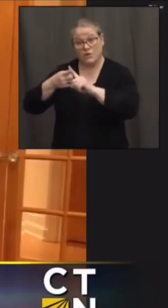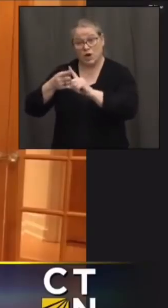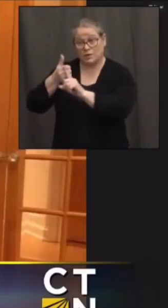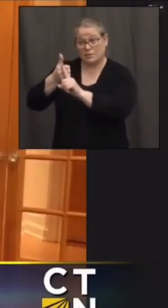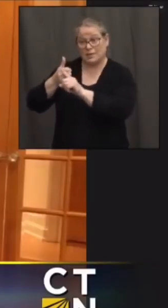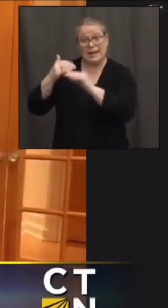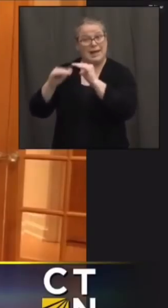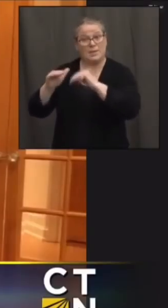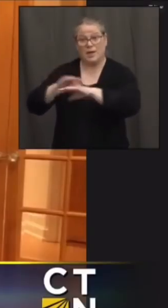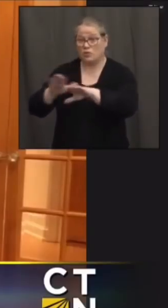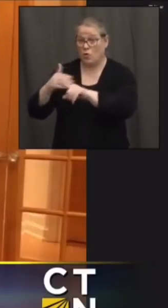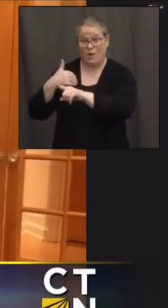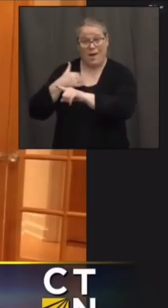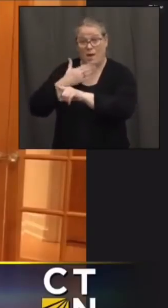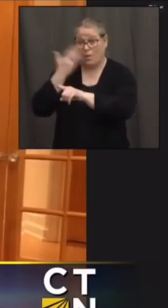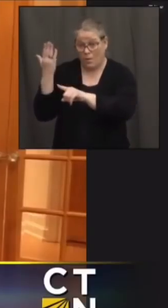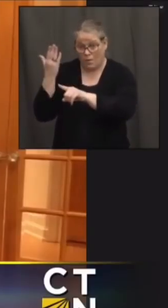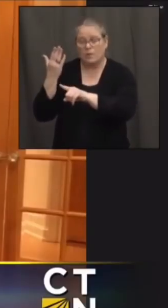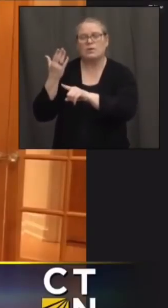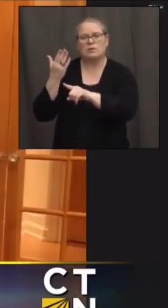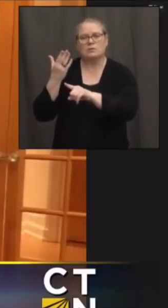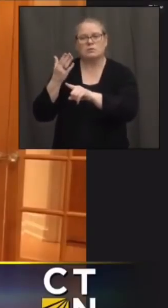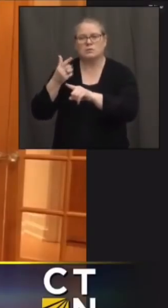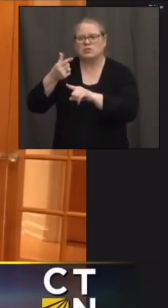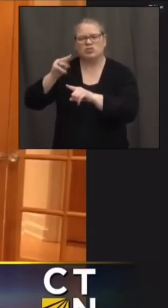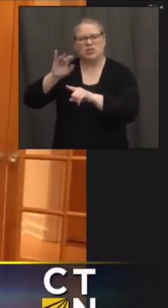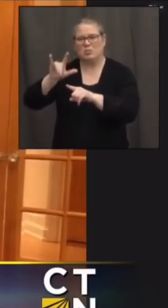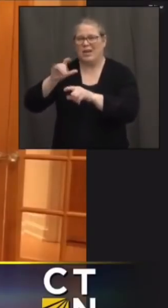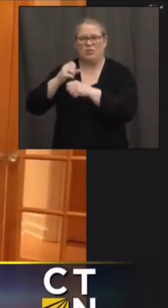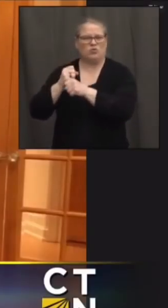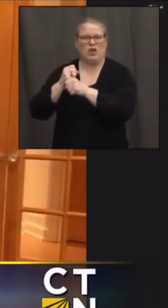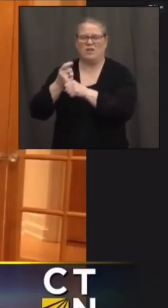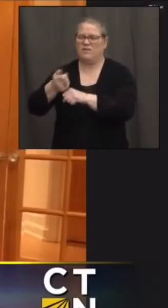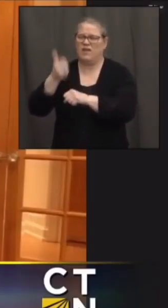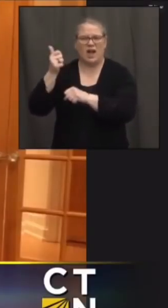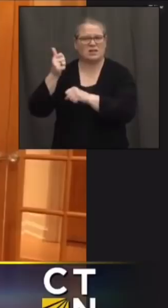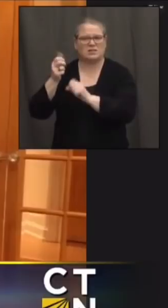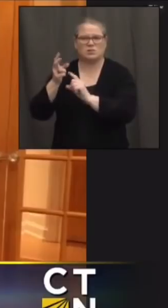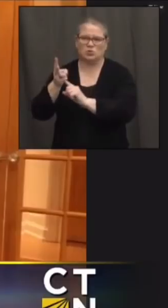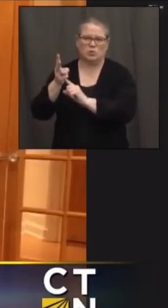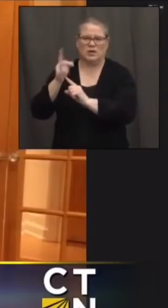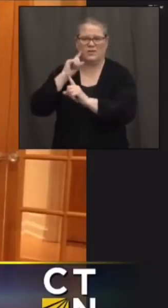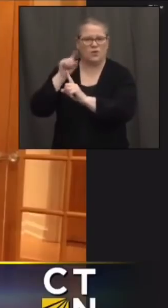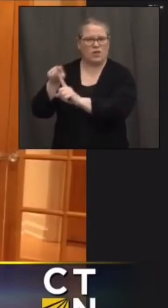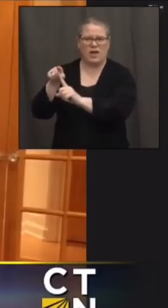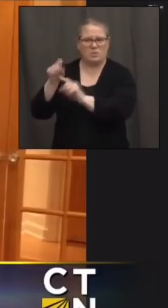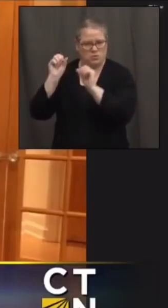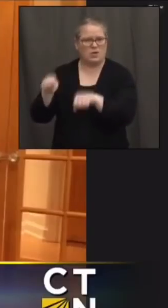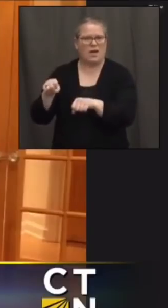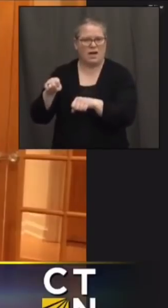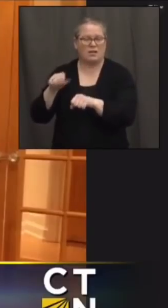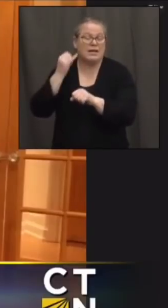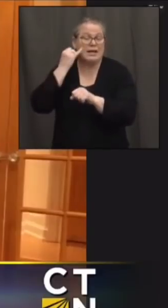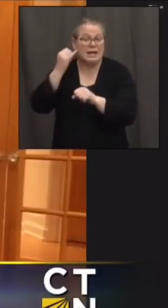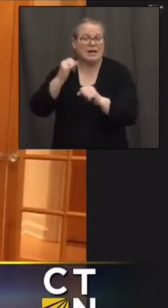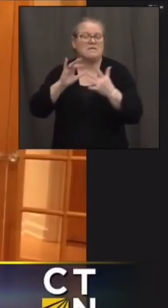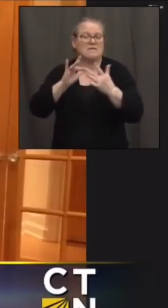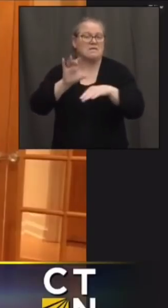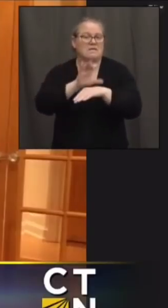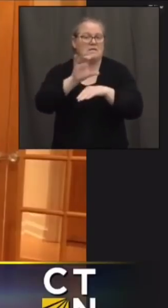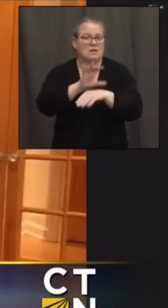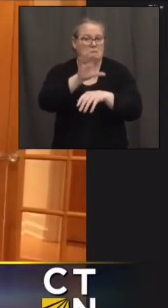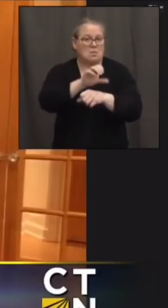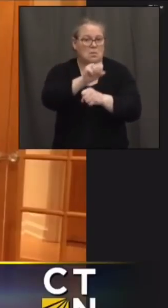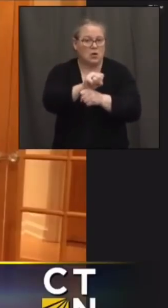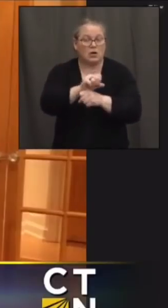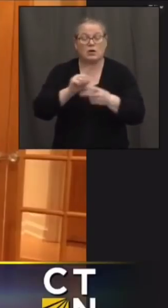have an email address um you can create one on gmail in about two minutes so you can certainly do that for them if you do want to book it online as far as the phone